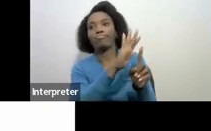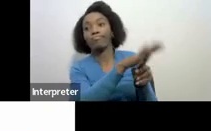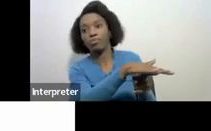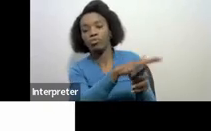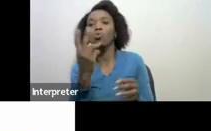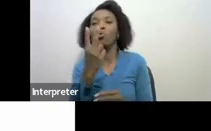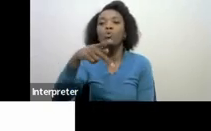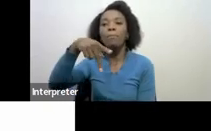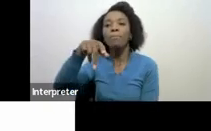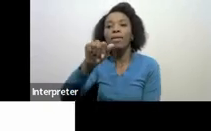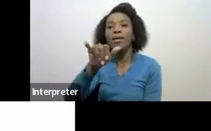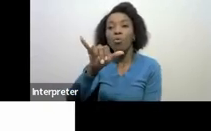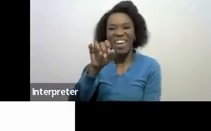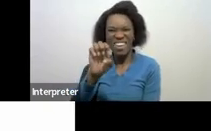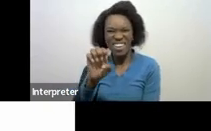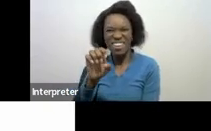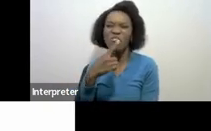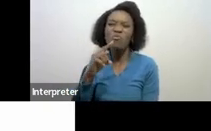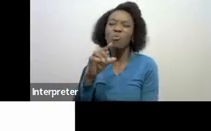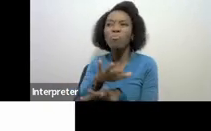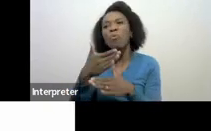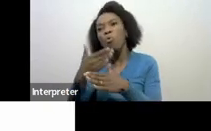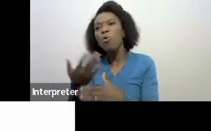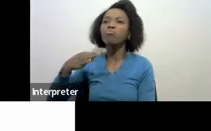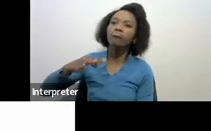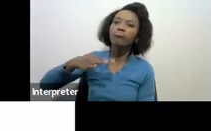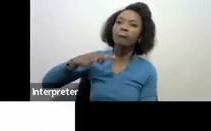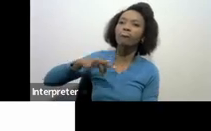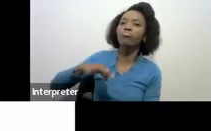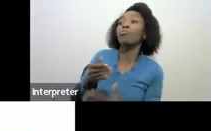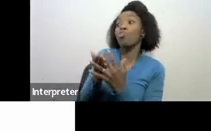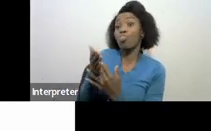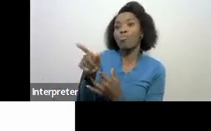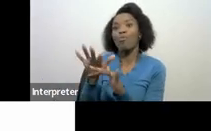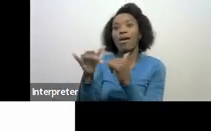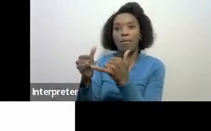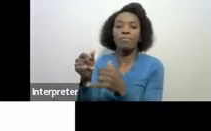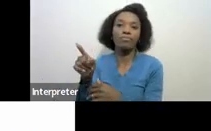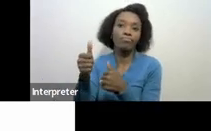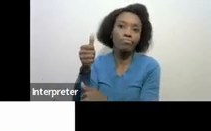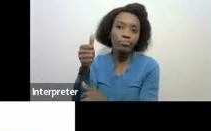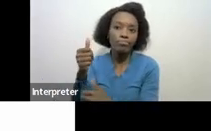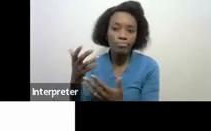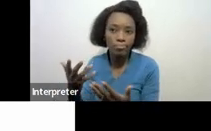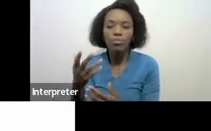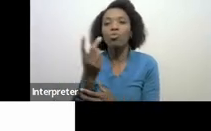salaried individuals through their employers as well as any other